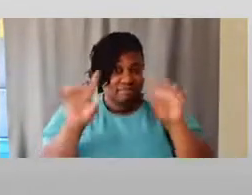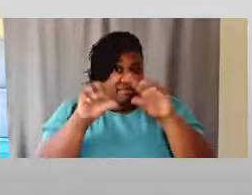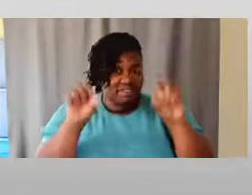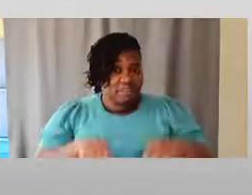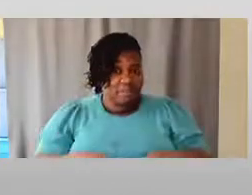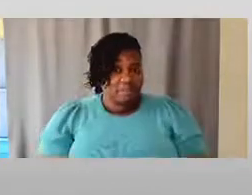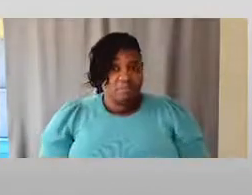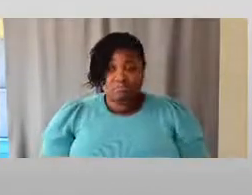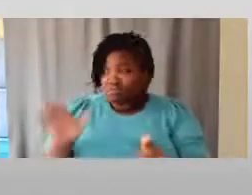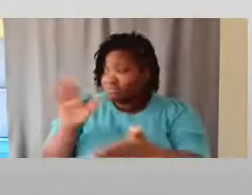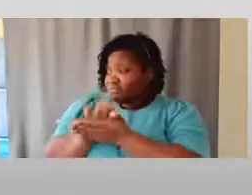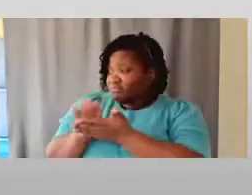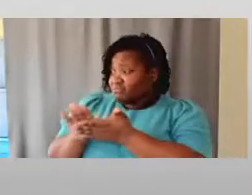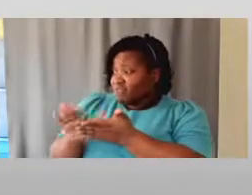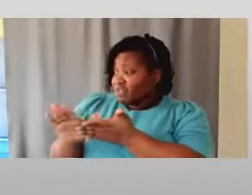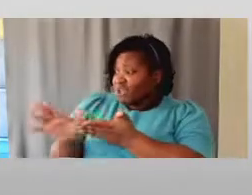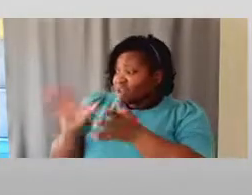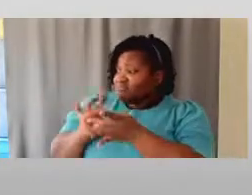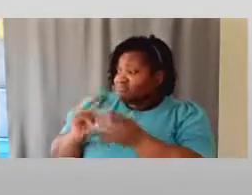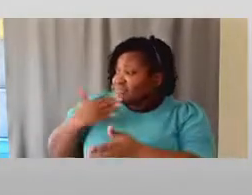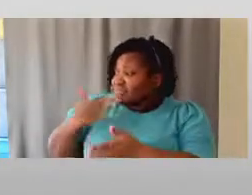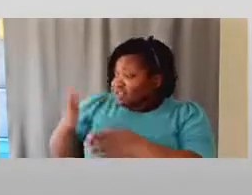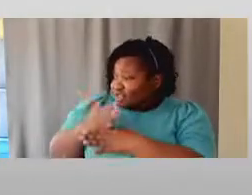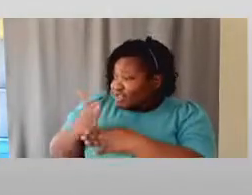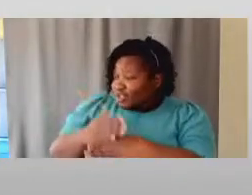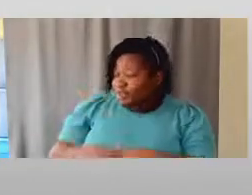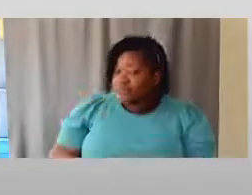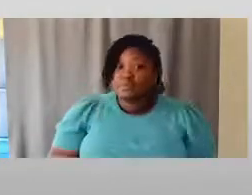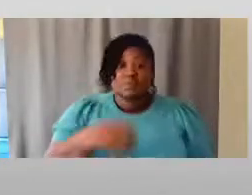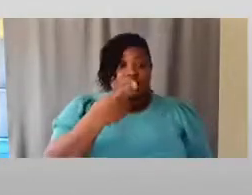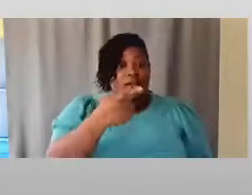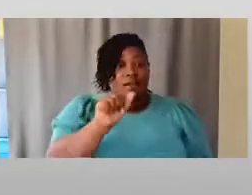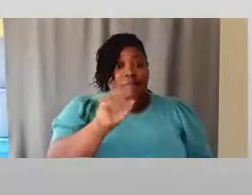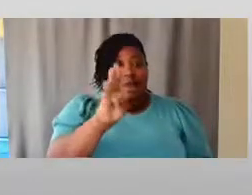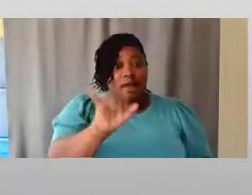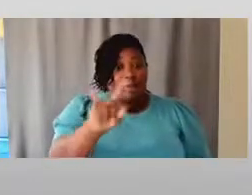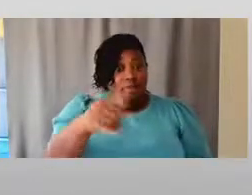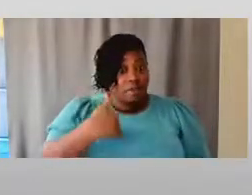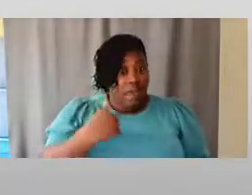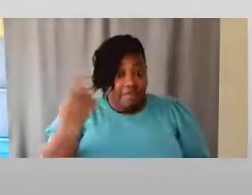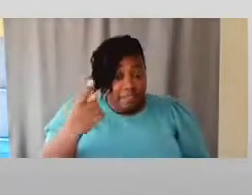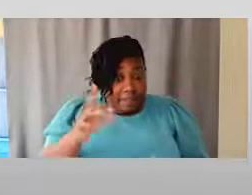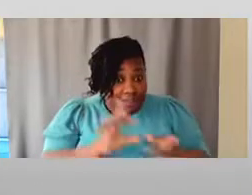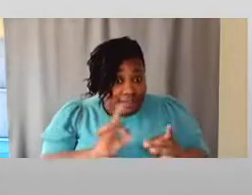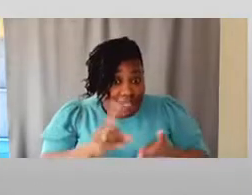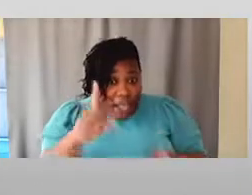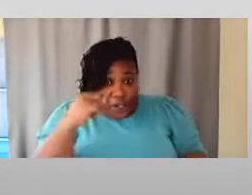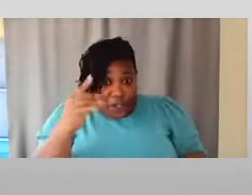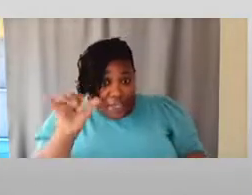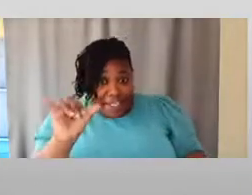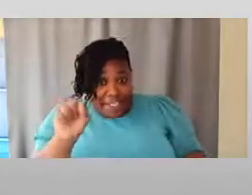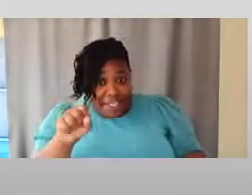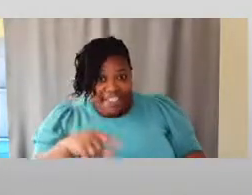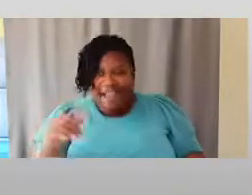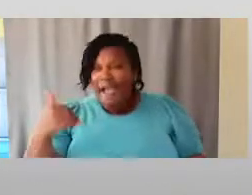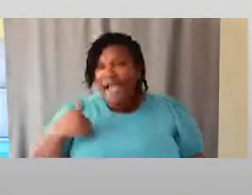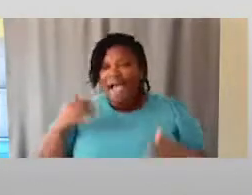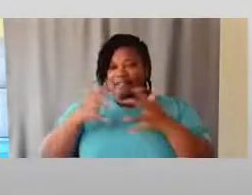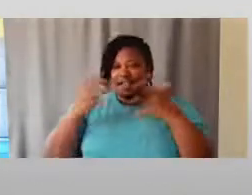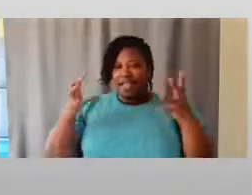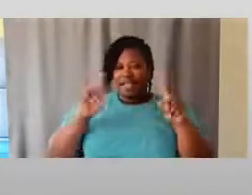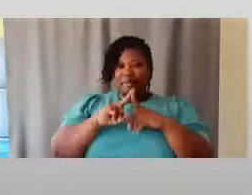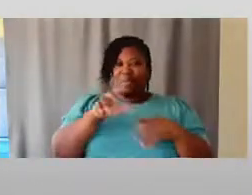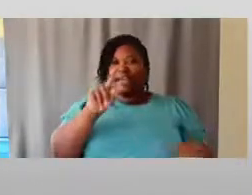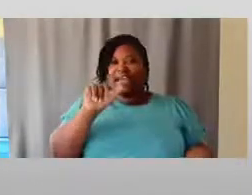Nicely said. Thanks for sharing. Gabi, do you have something to say on this topic? You look like you do. I have lots, but Kate's raising her